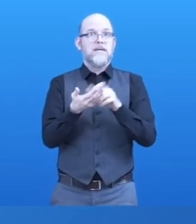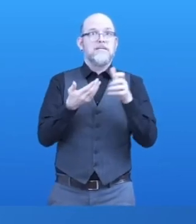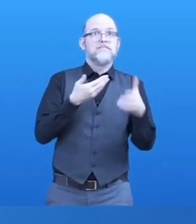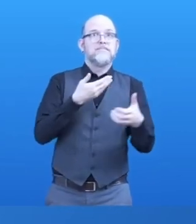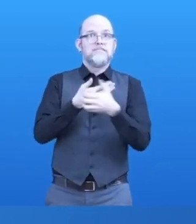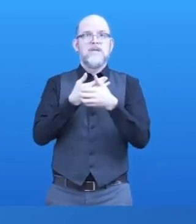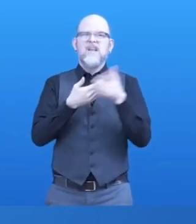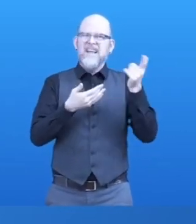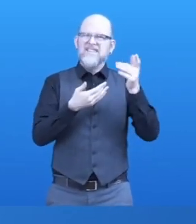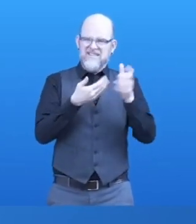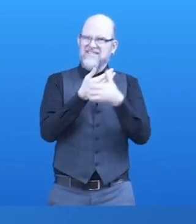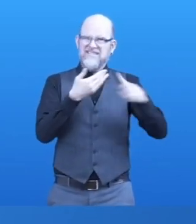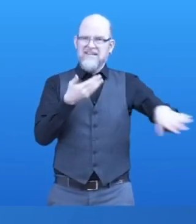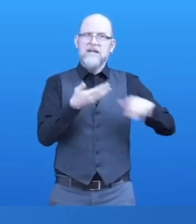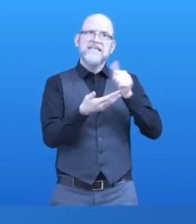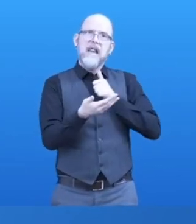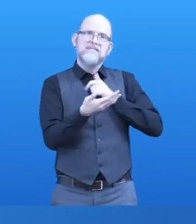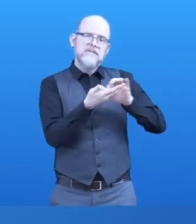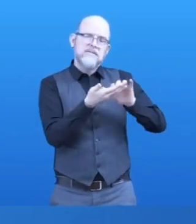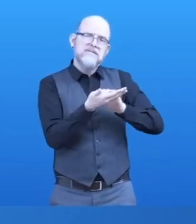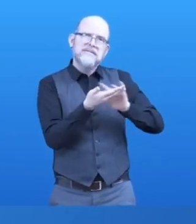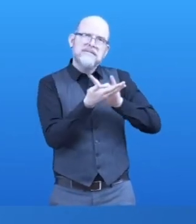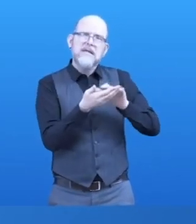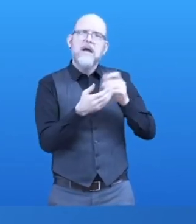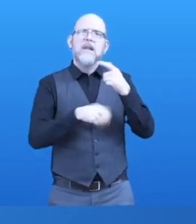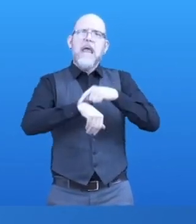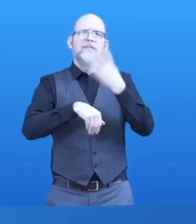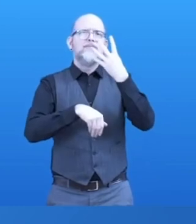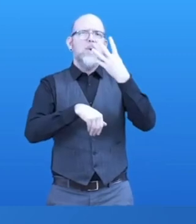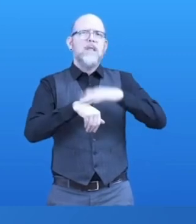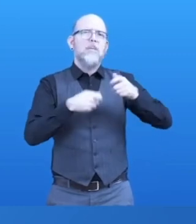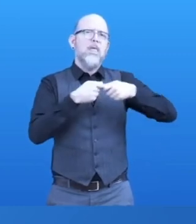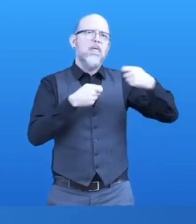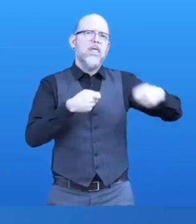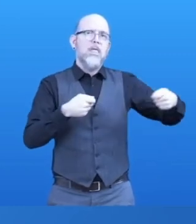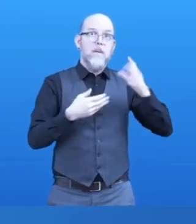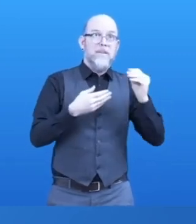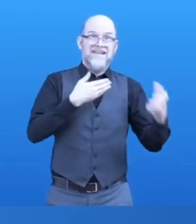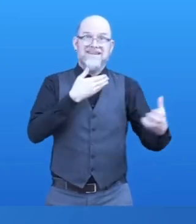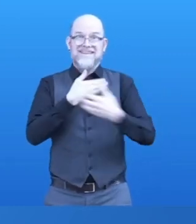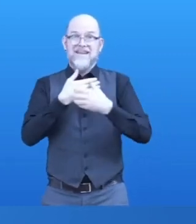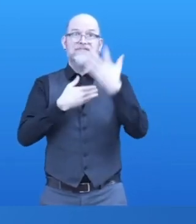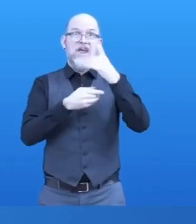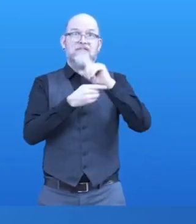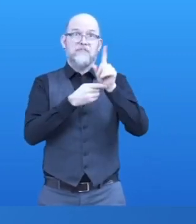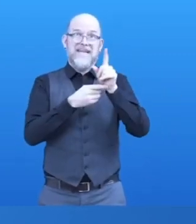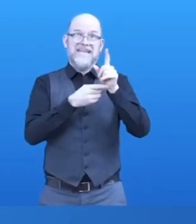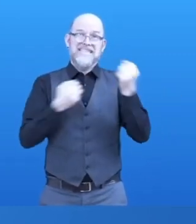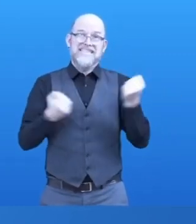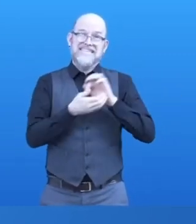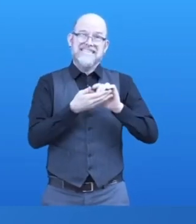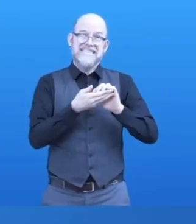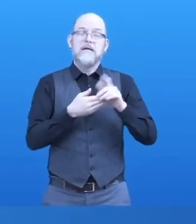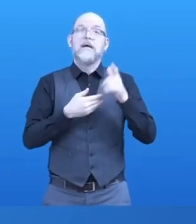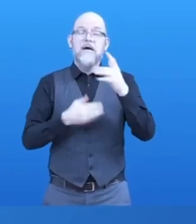people are 4 times faster than touchscreen entry and 2 times more precise than touchscreen entry.